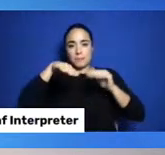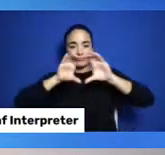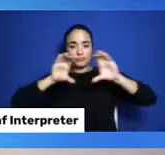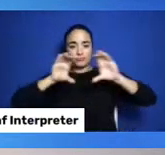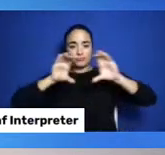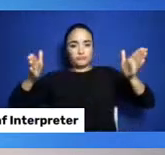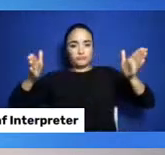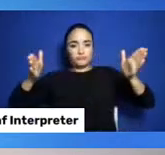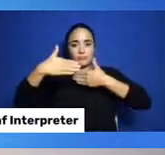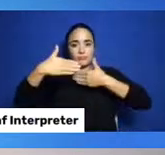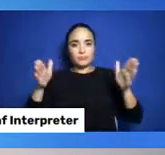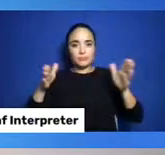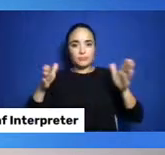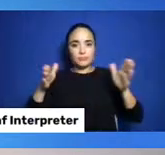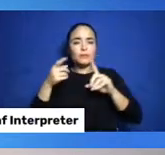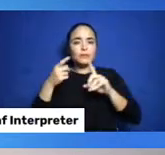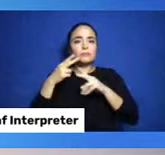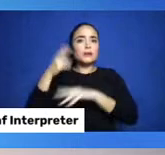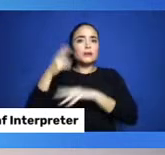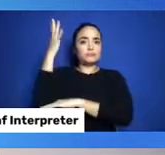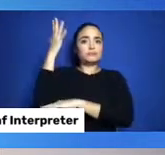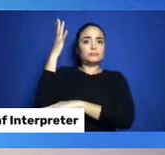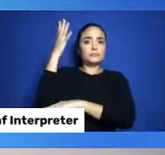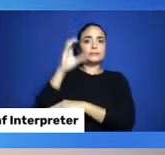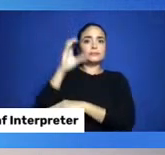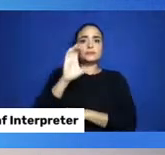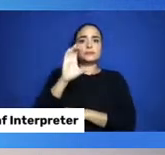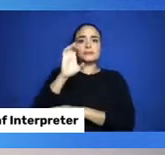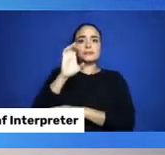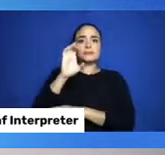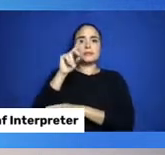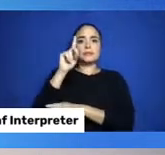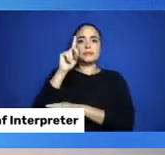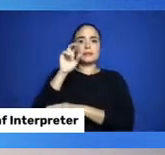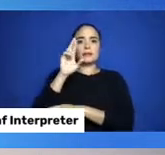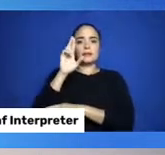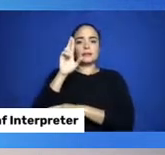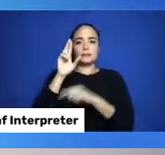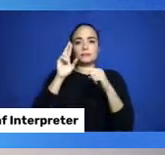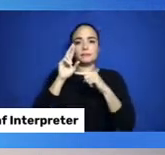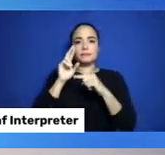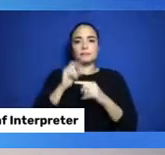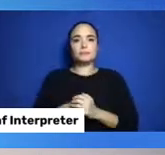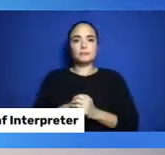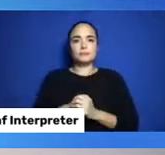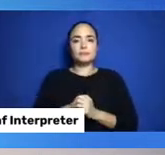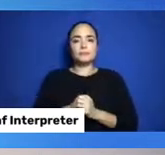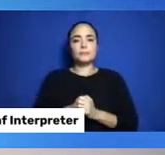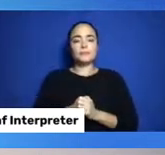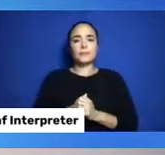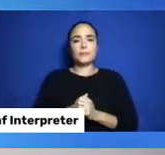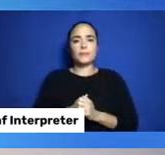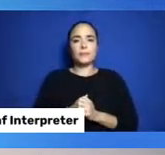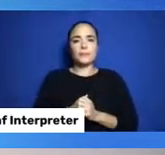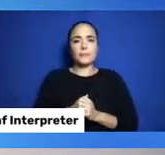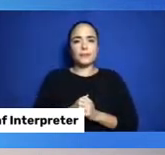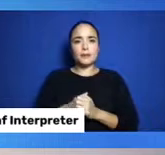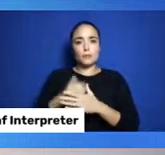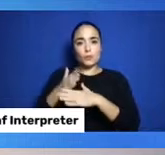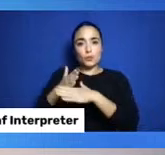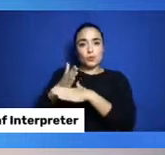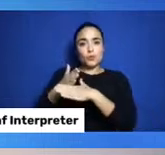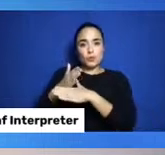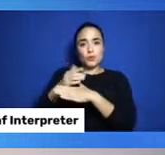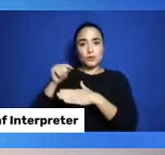bent wood box. Now, cedar bent wood boxes are kind of what it says. It's wood that was bent.